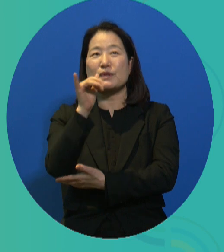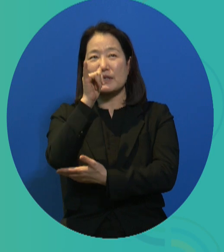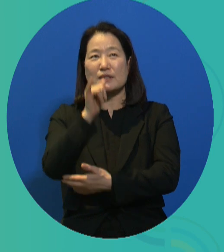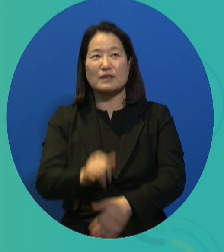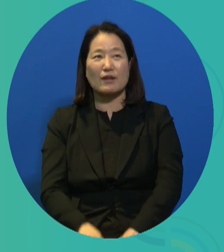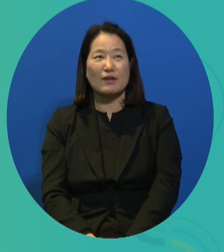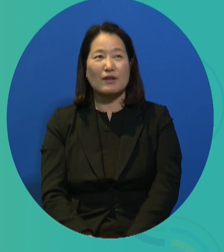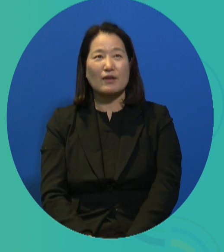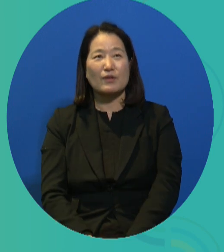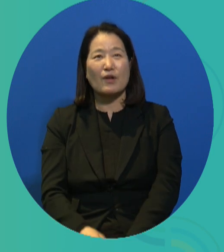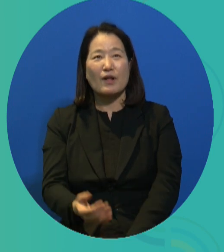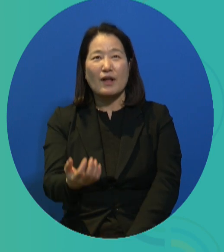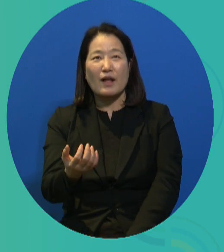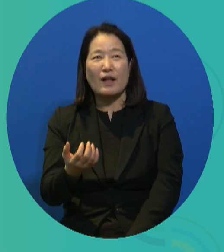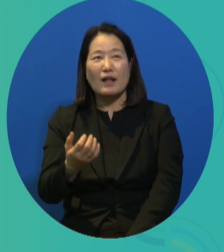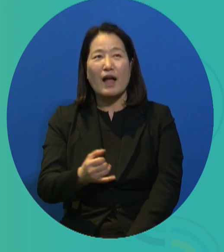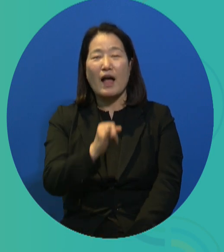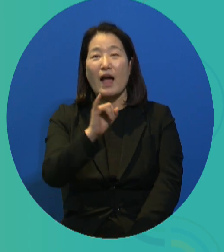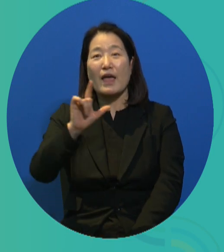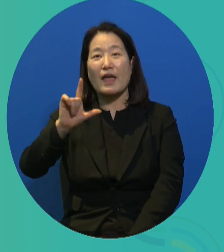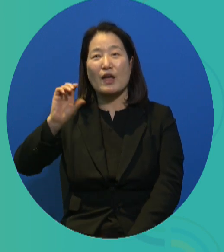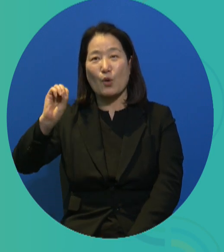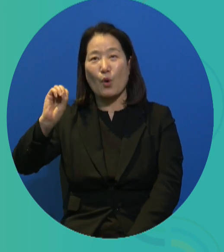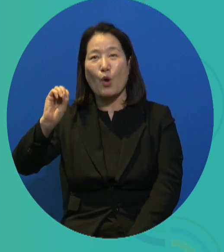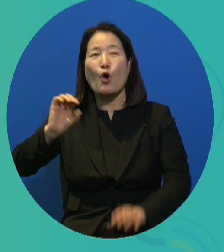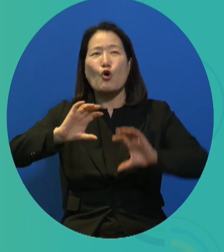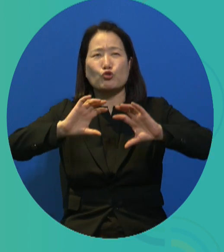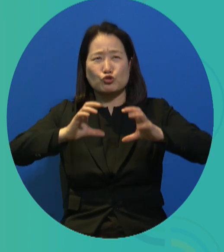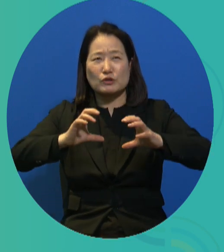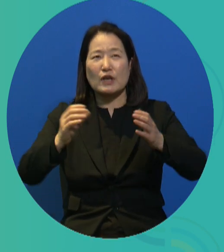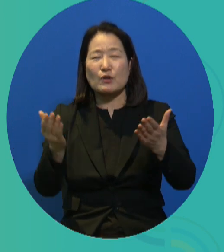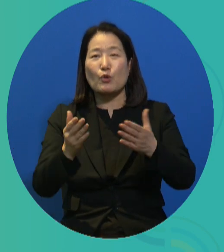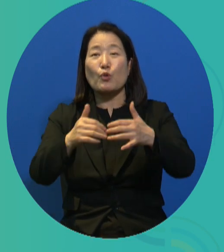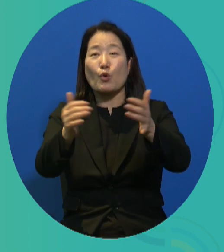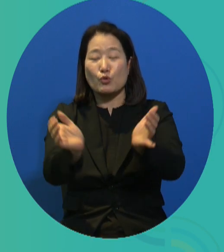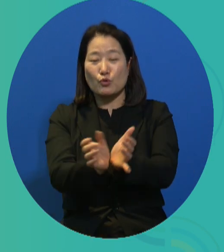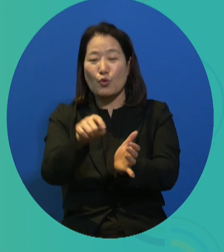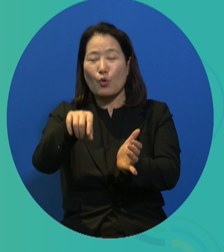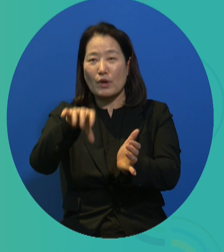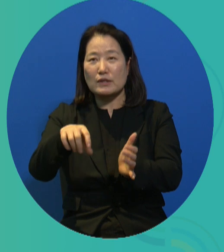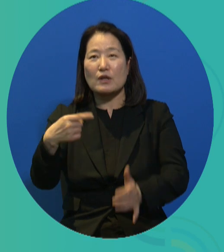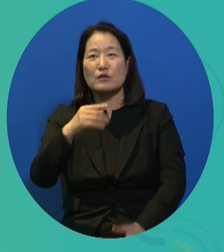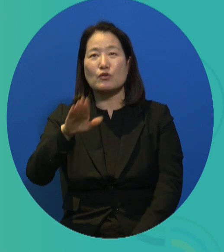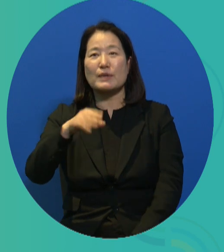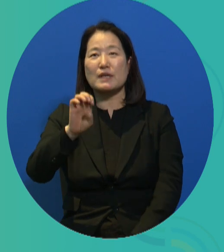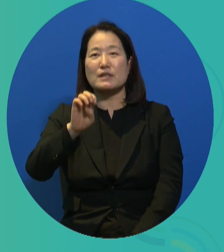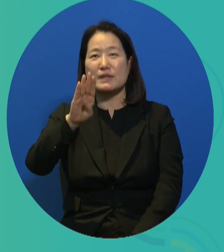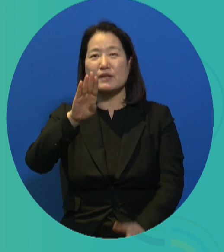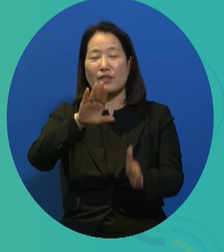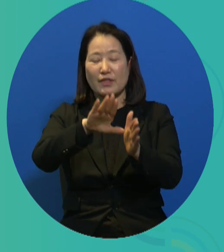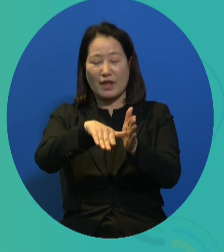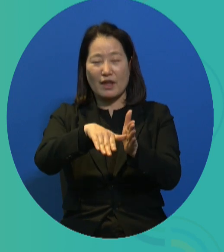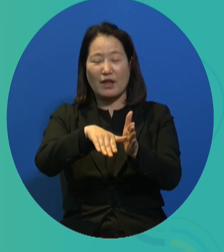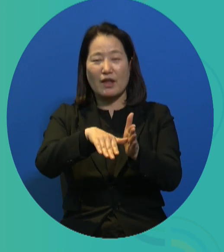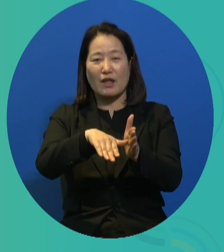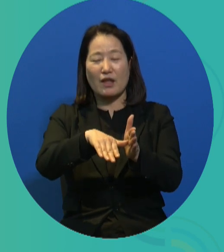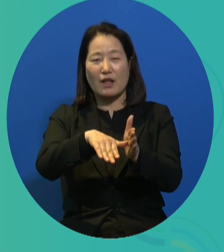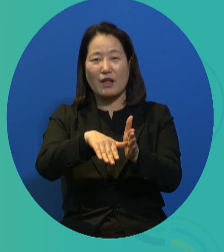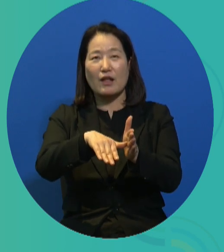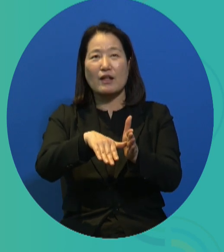Polanyi, for example, I mentioned the we often talk about the ILO, the International Labor Organization. And already in 1944,